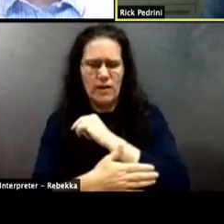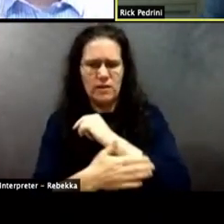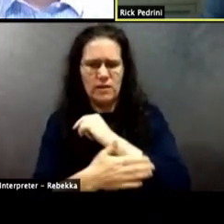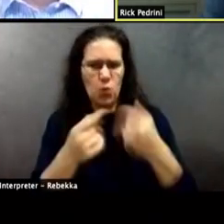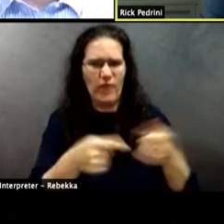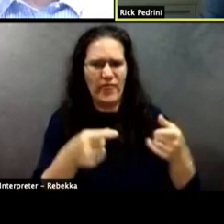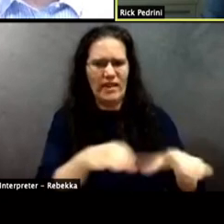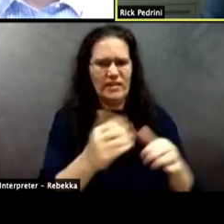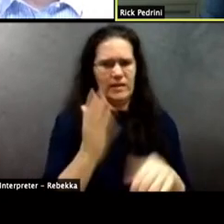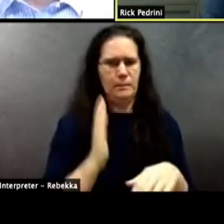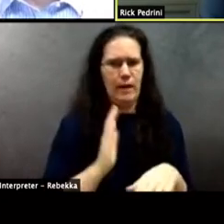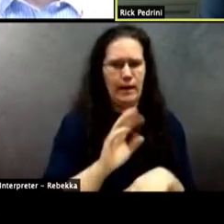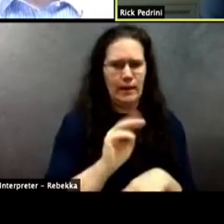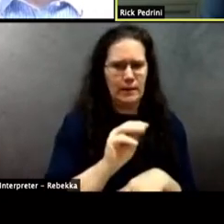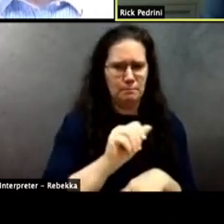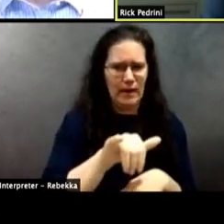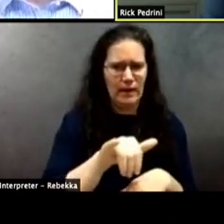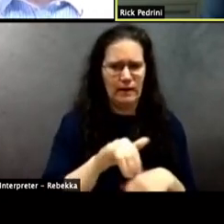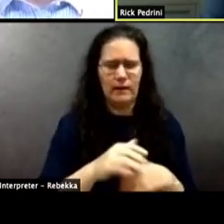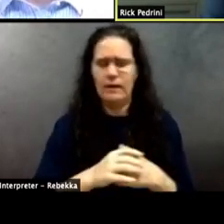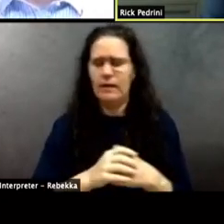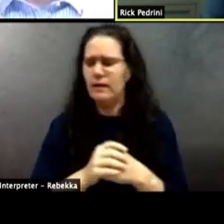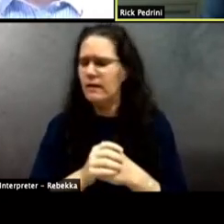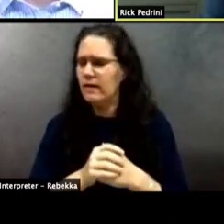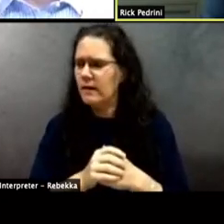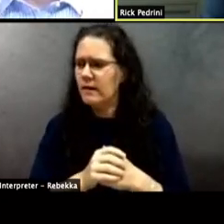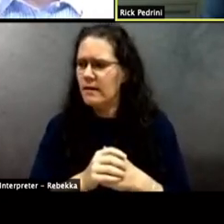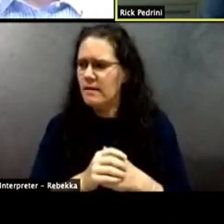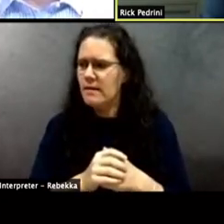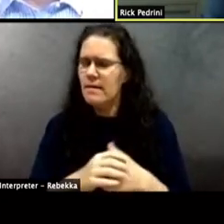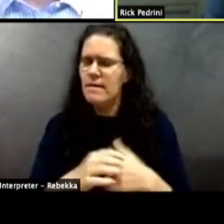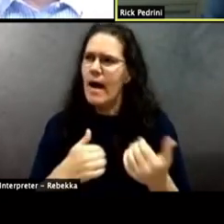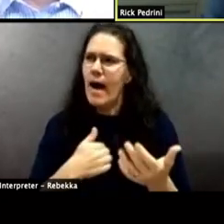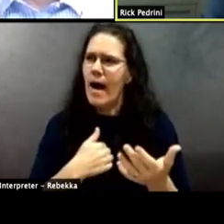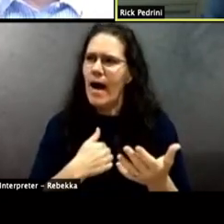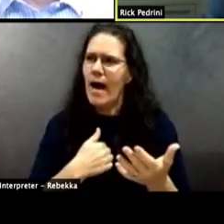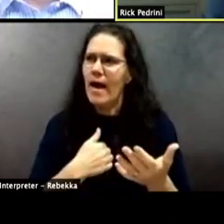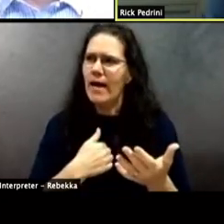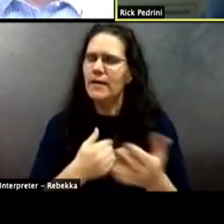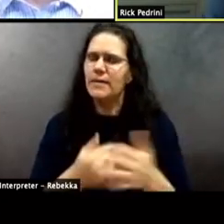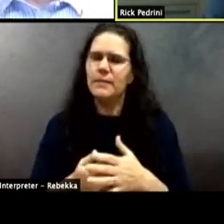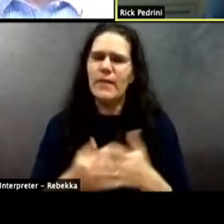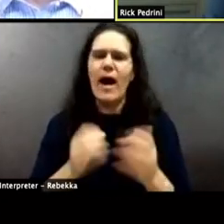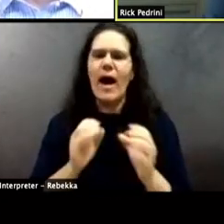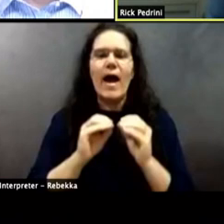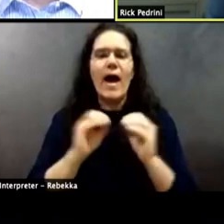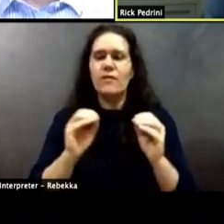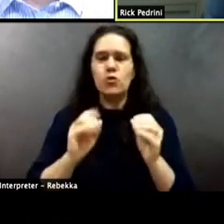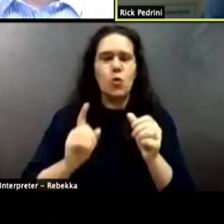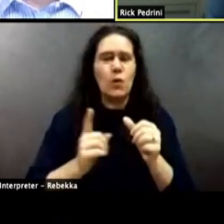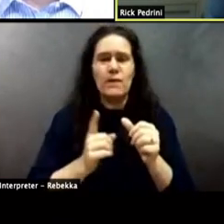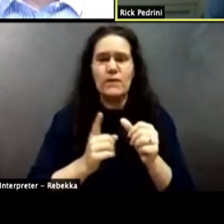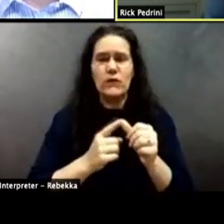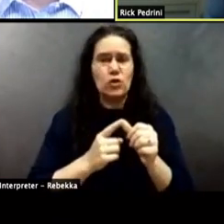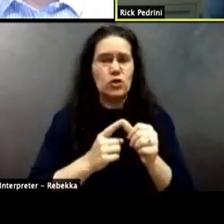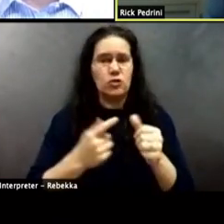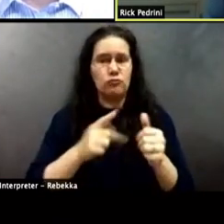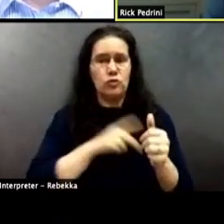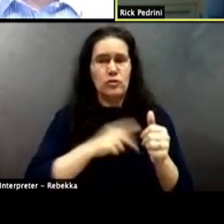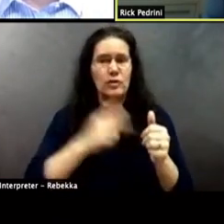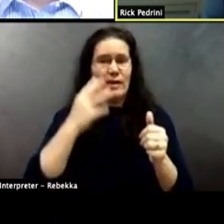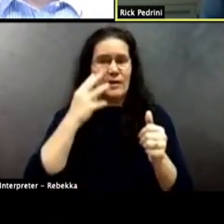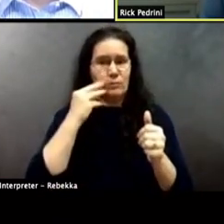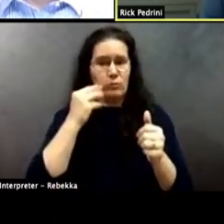I can't, um, I have no firsthand knowledge of being a person of color